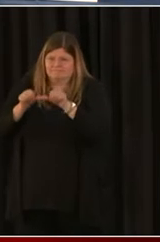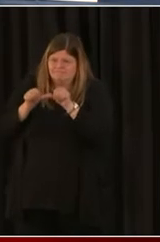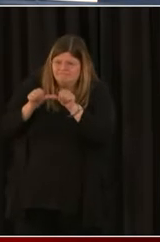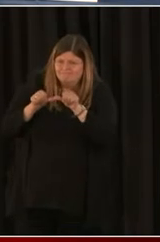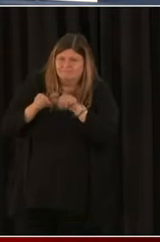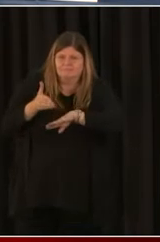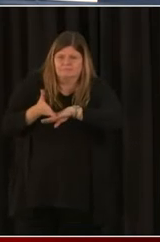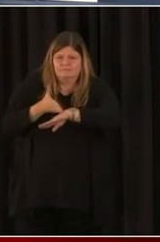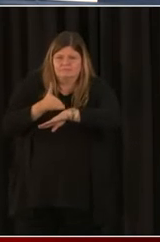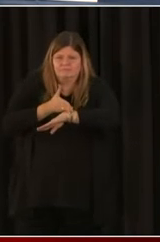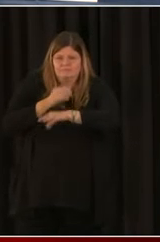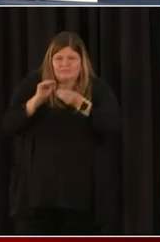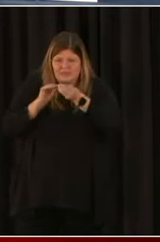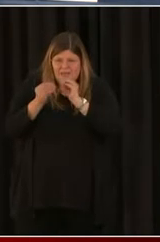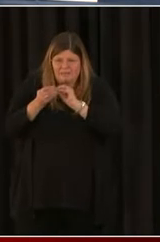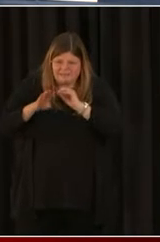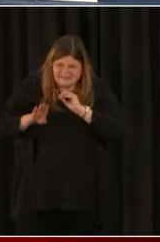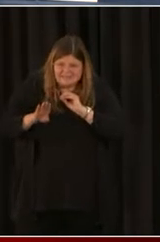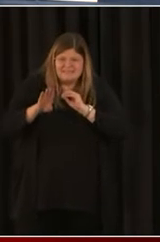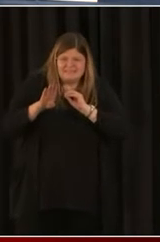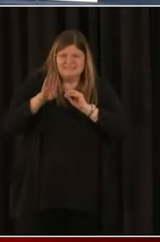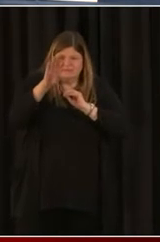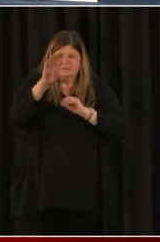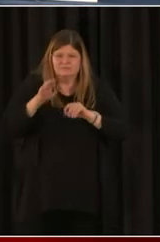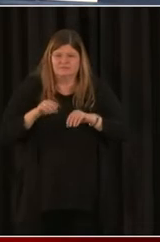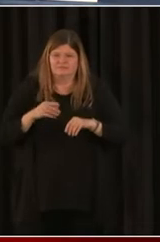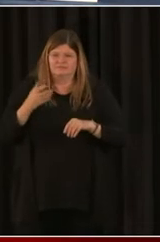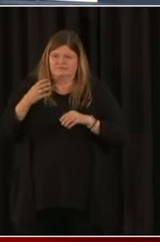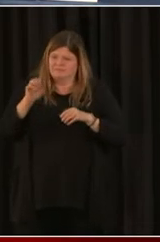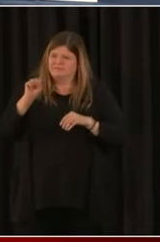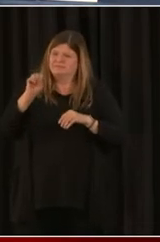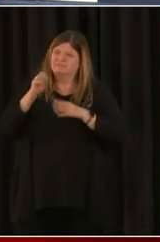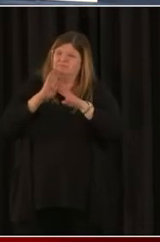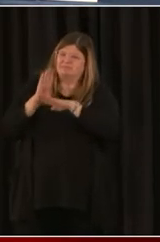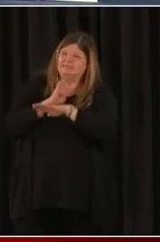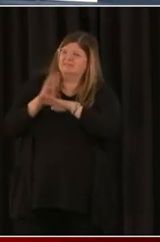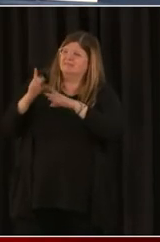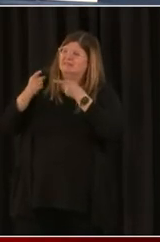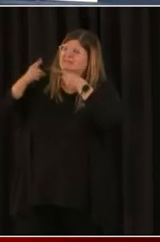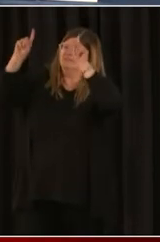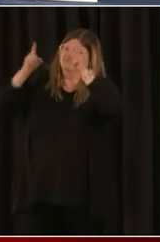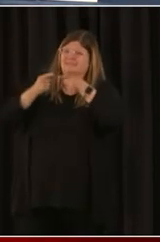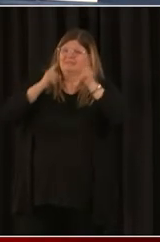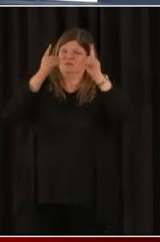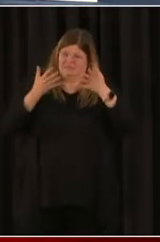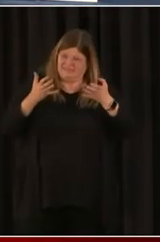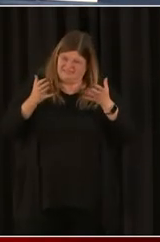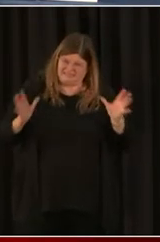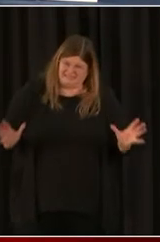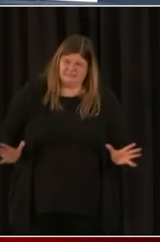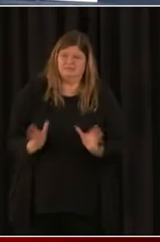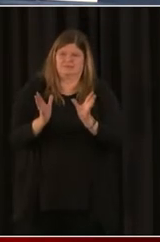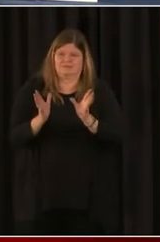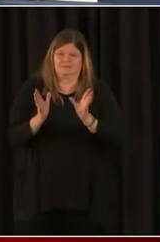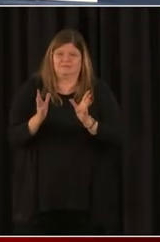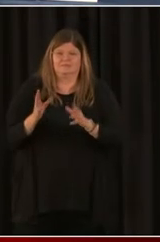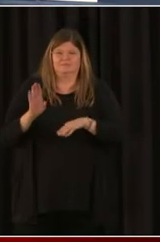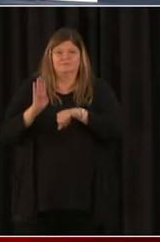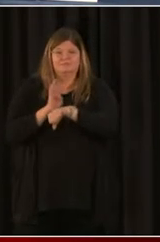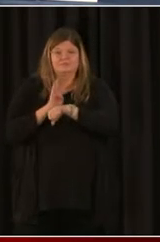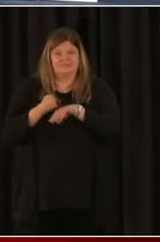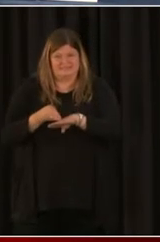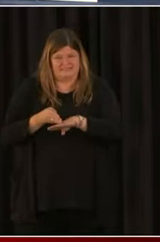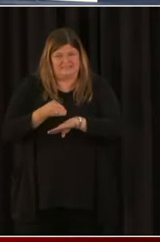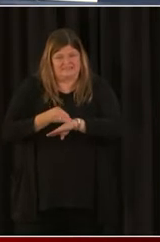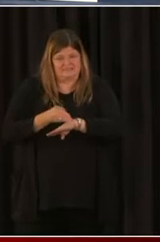statistics and the success rate for our businesses. We know that in the region our businesses did a little bit better